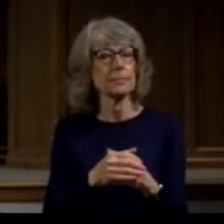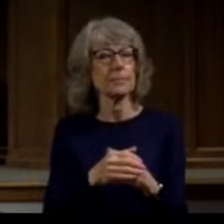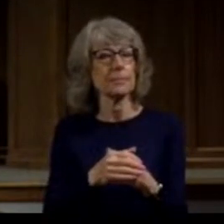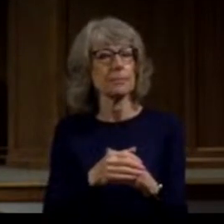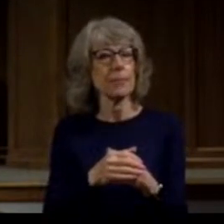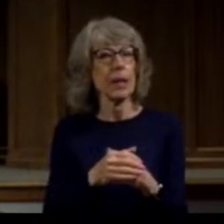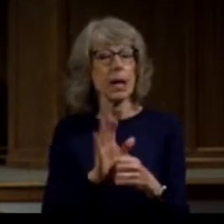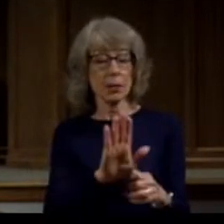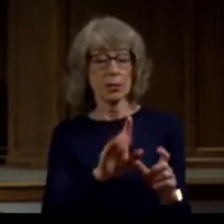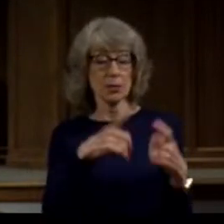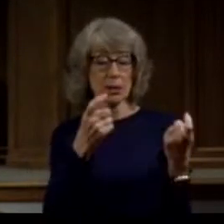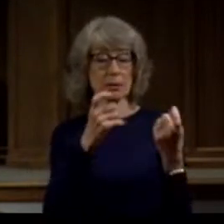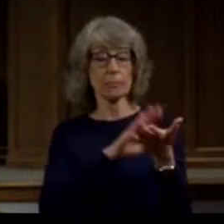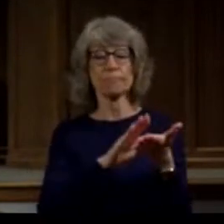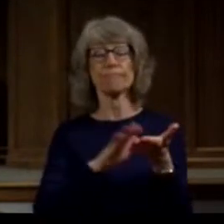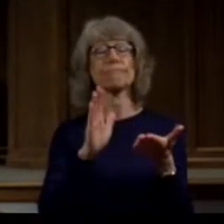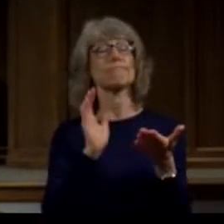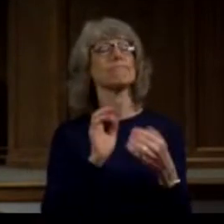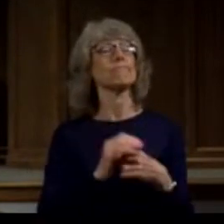and wash your sins away